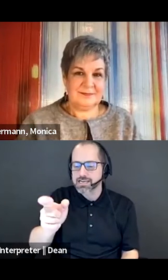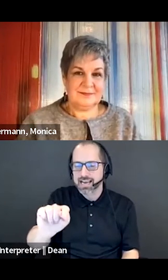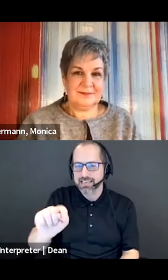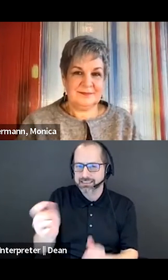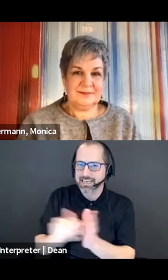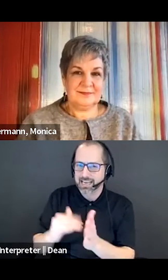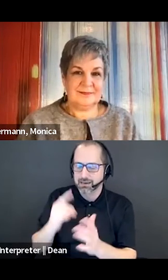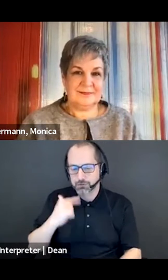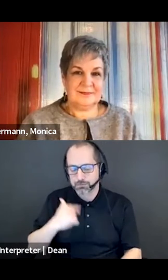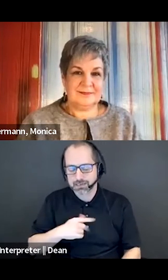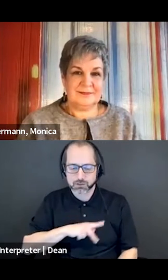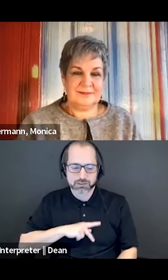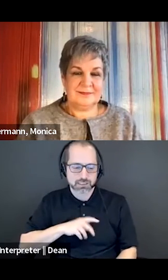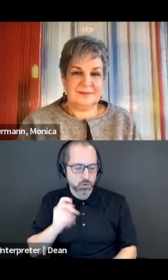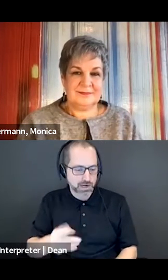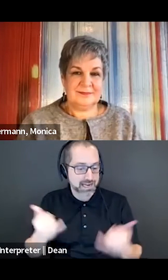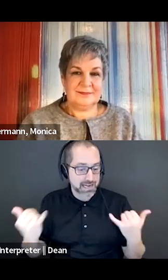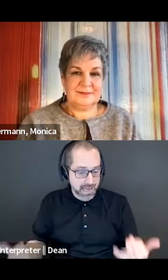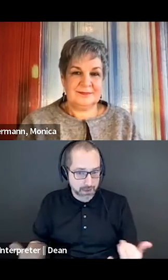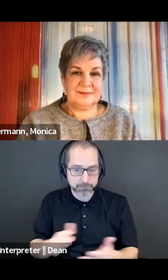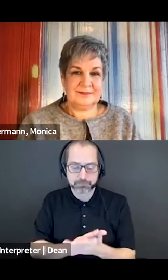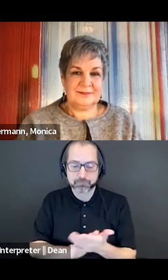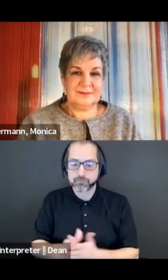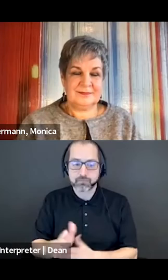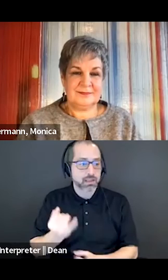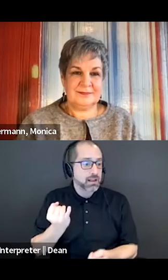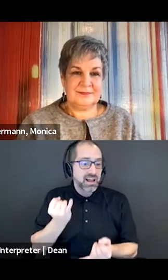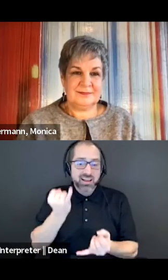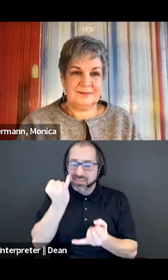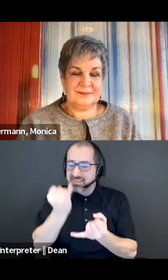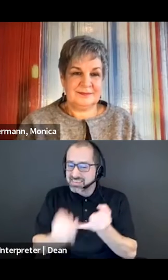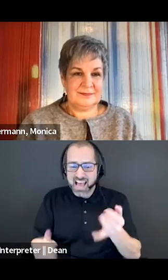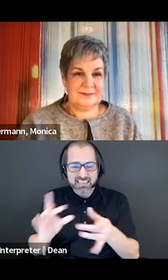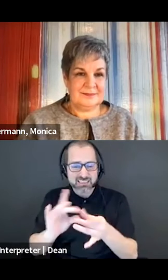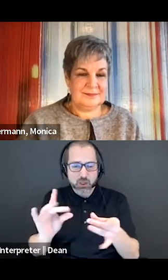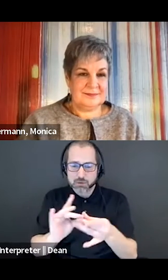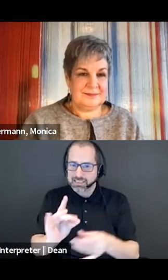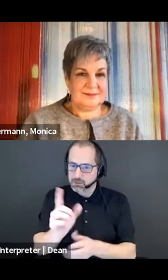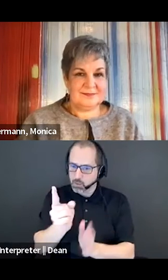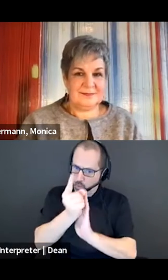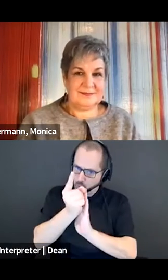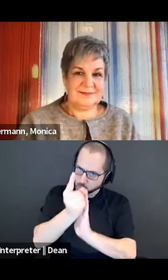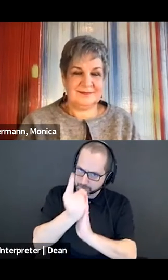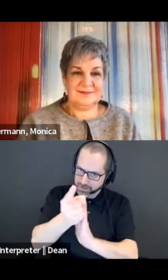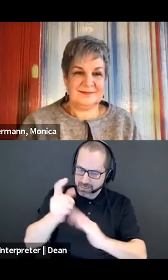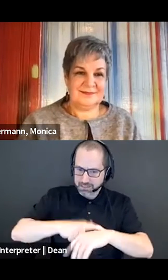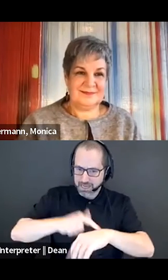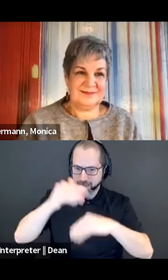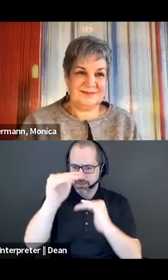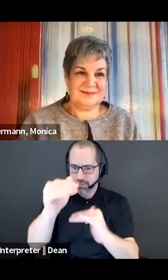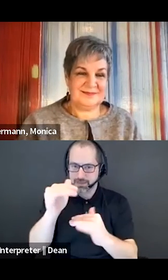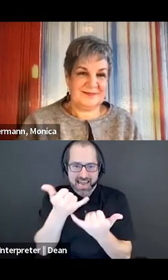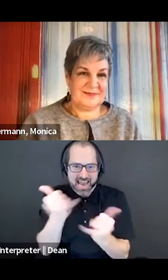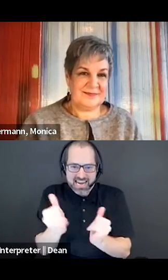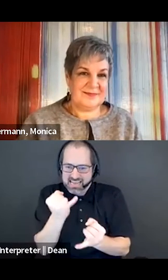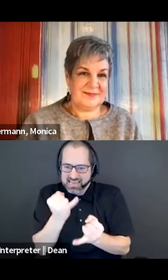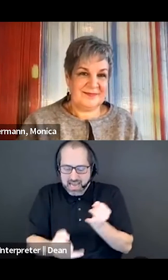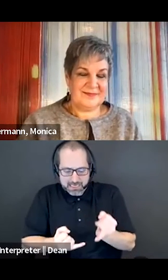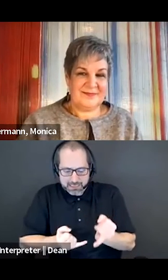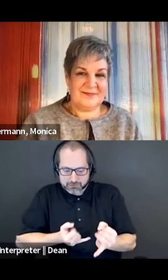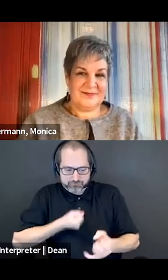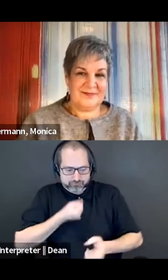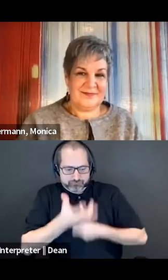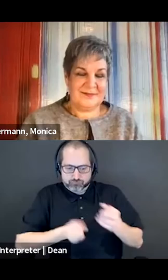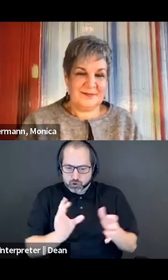now we have 60 seconds for each of you to give any closing remarks, any burning things that you thought you didn't get off your chest in this initial